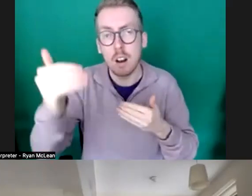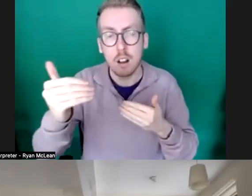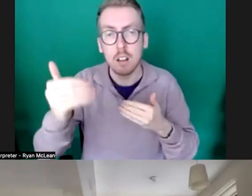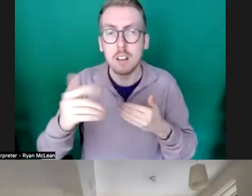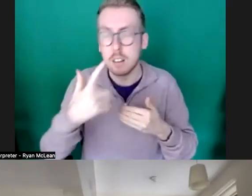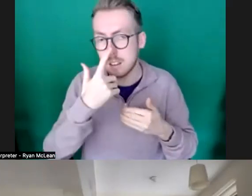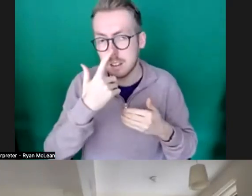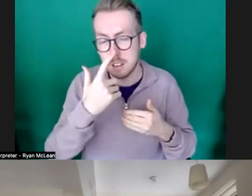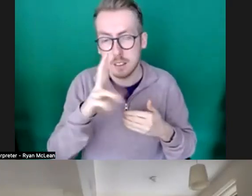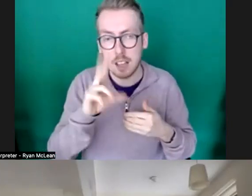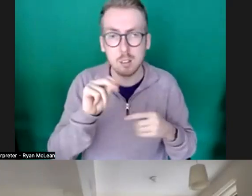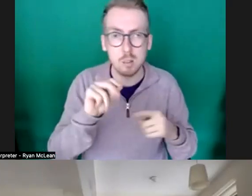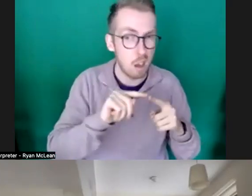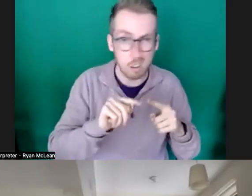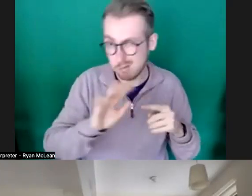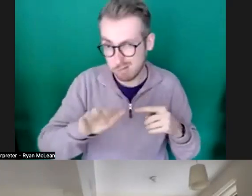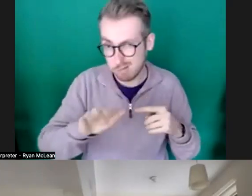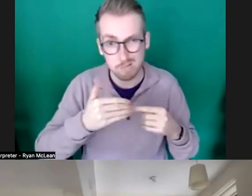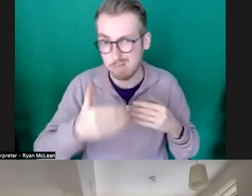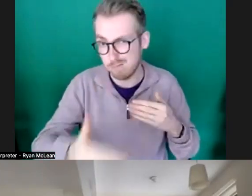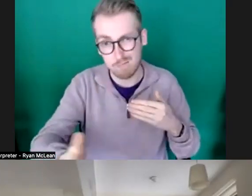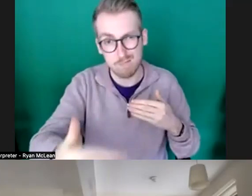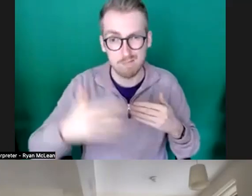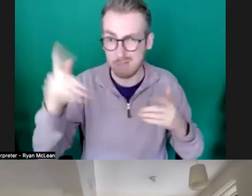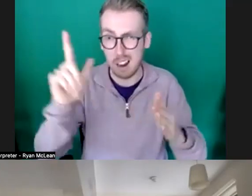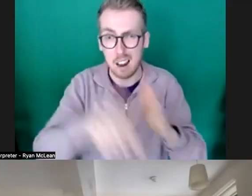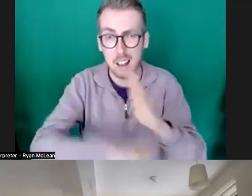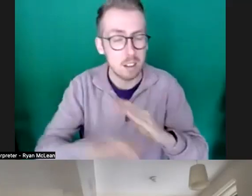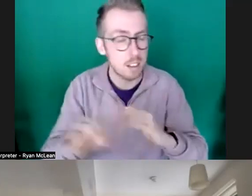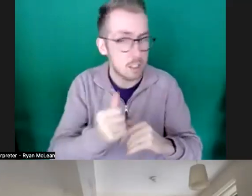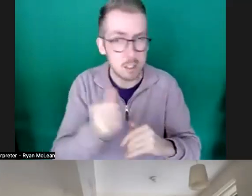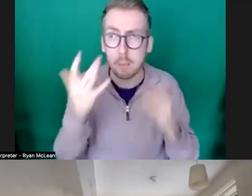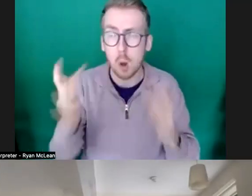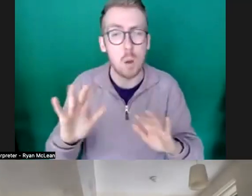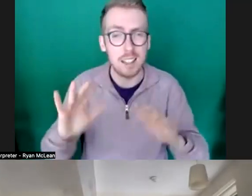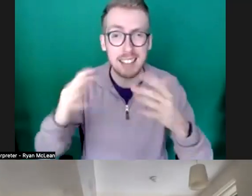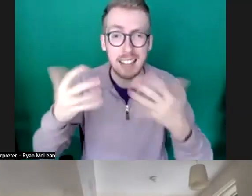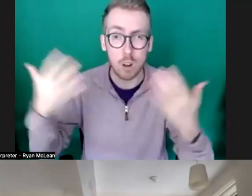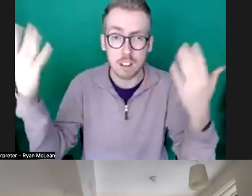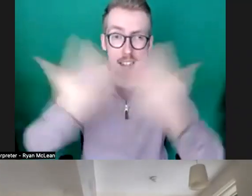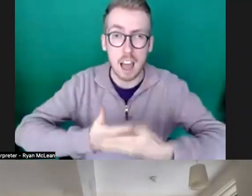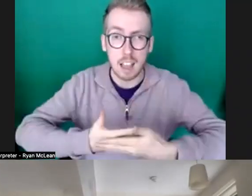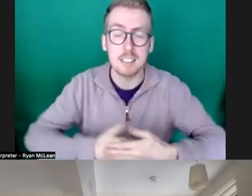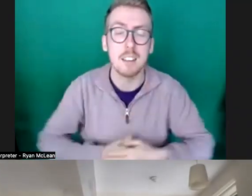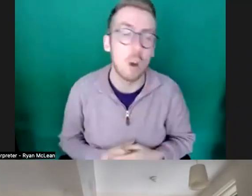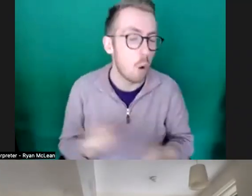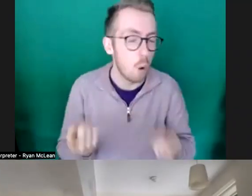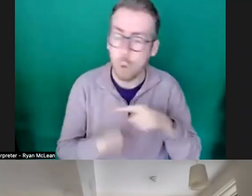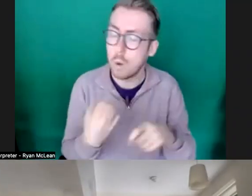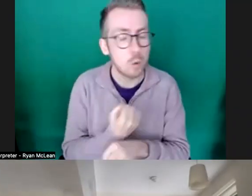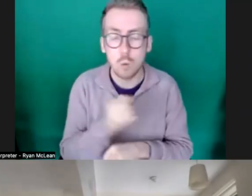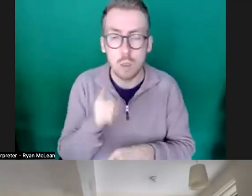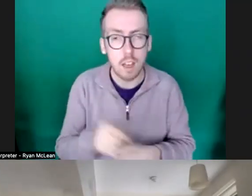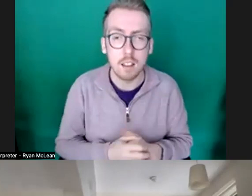was when sundown nine we'd have to put shows on at 10 o'clock at night so we don't currently do that but